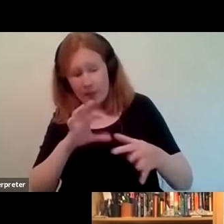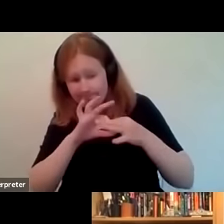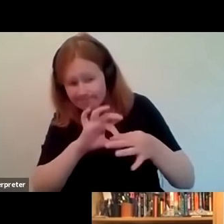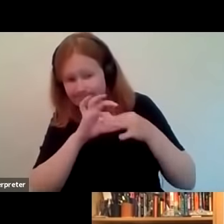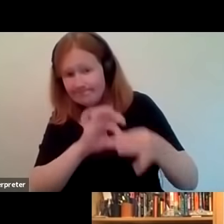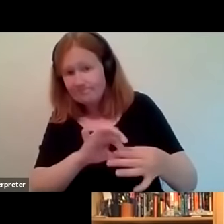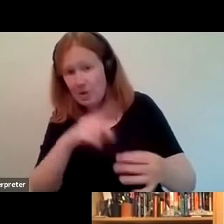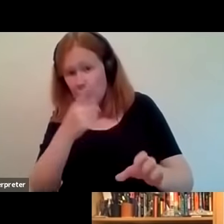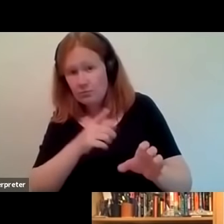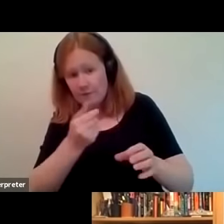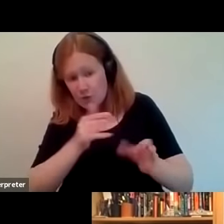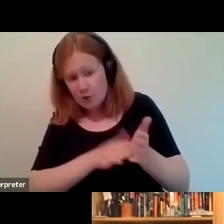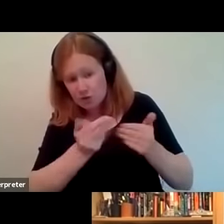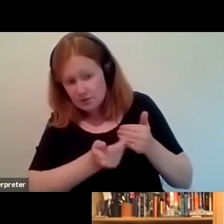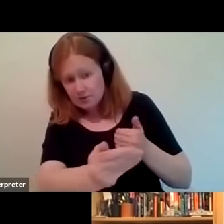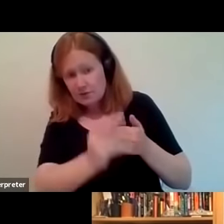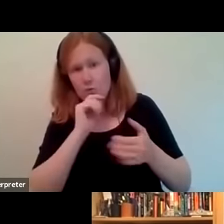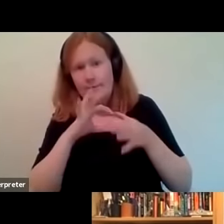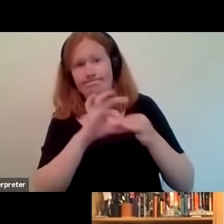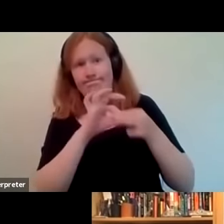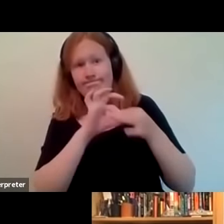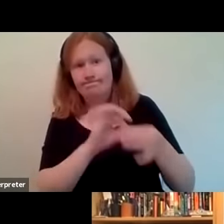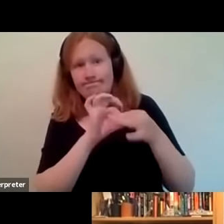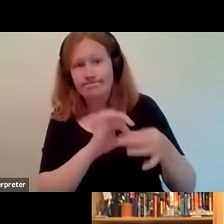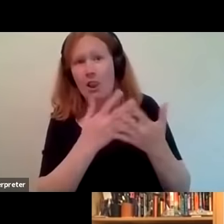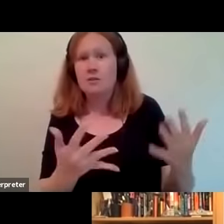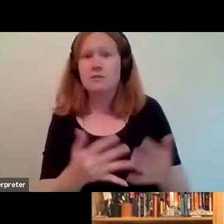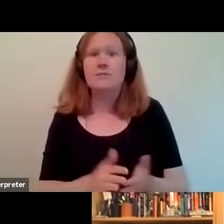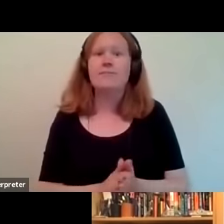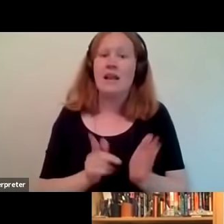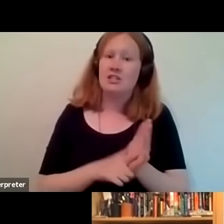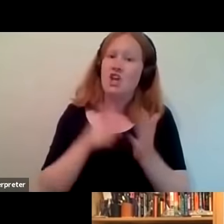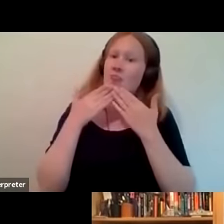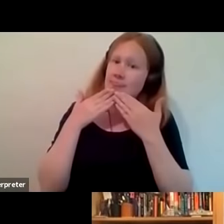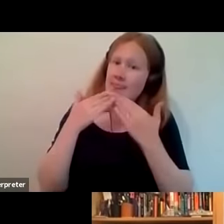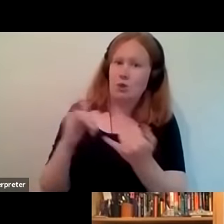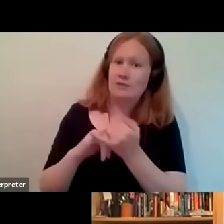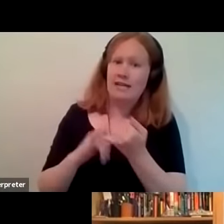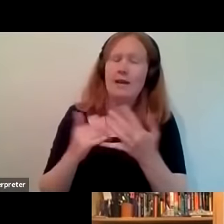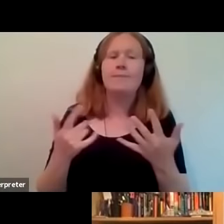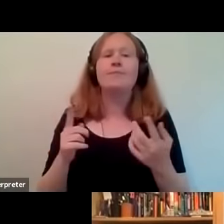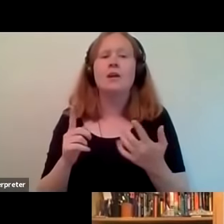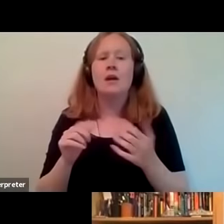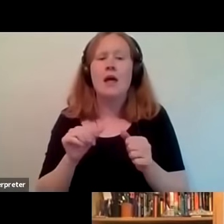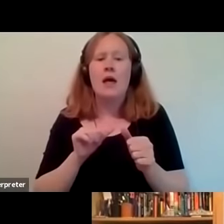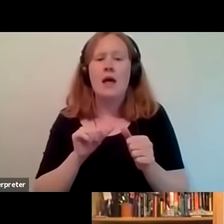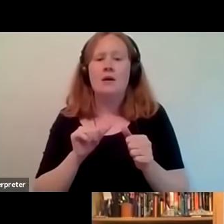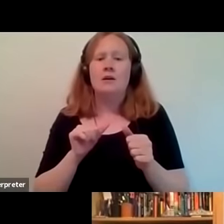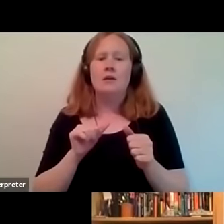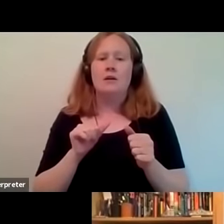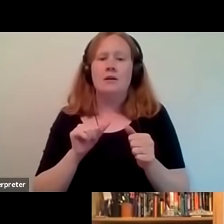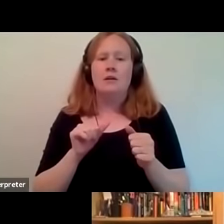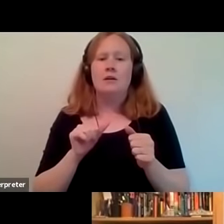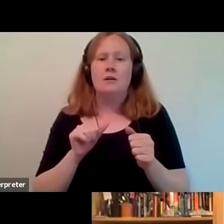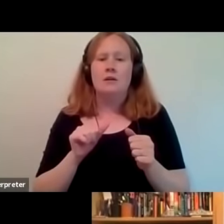next of the next few months thank you selena um and what what's the best way of of being able to find out more